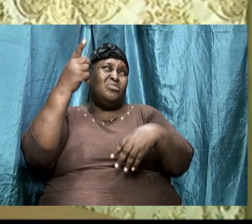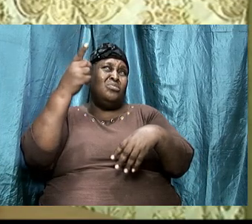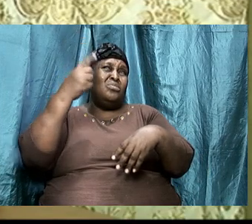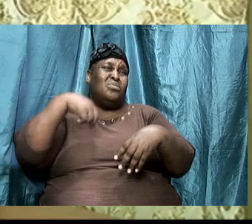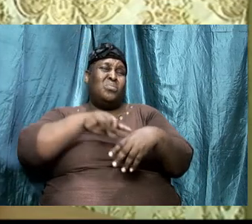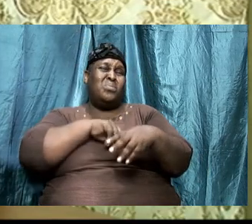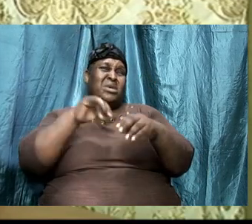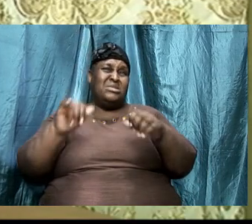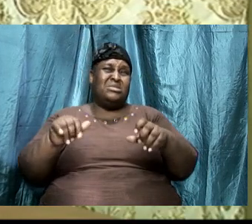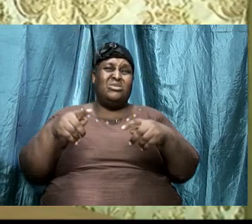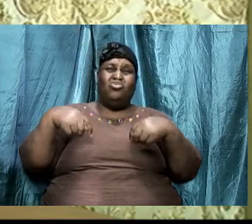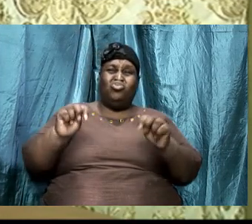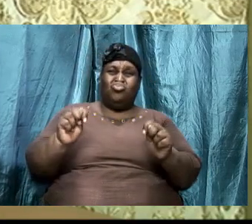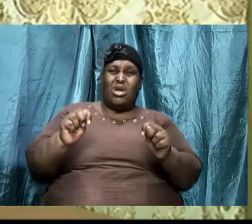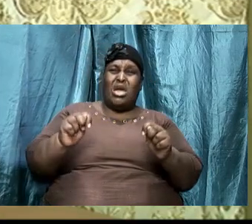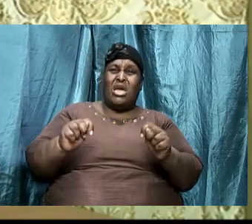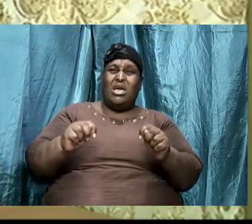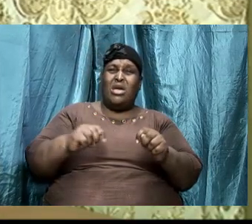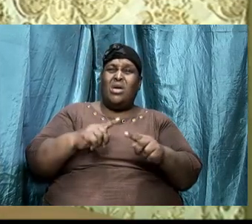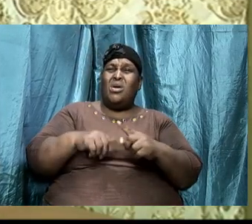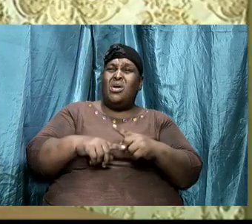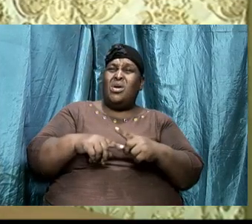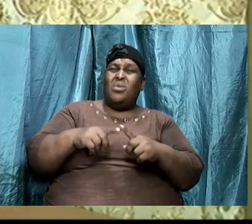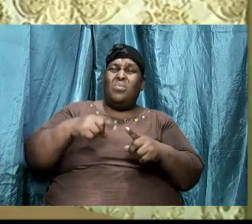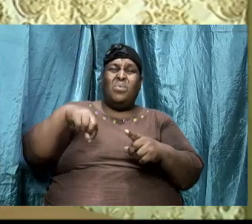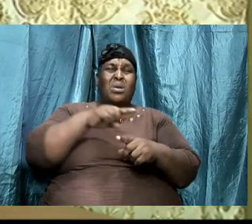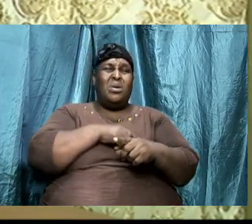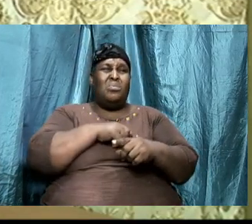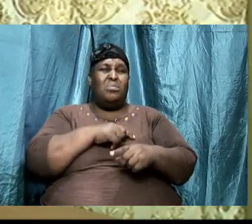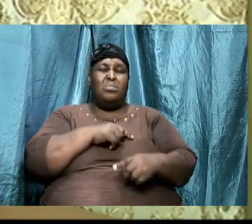and it's when we get a good hold of ourselves we say look here